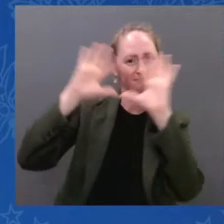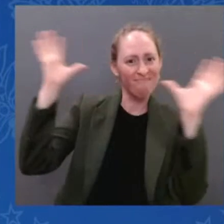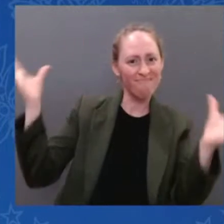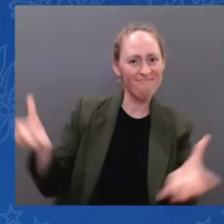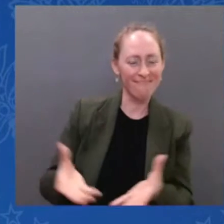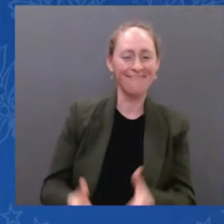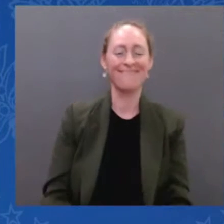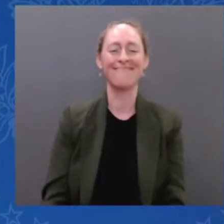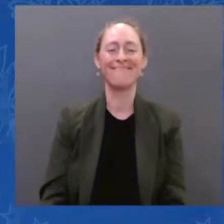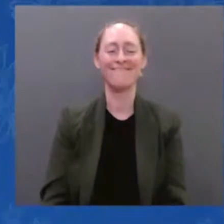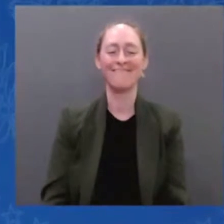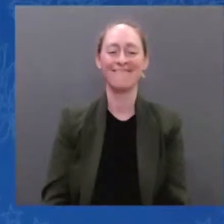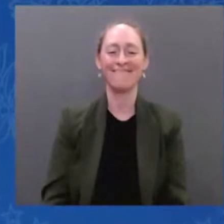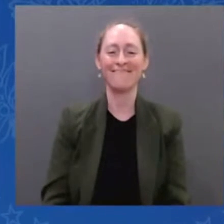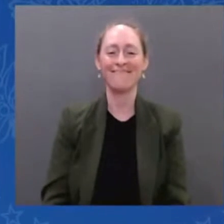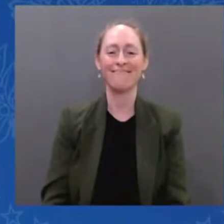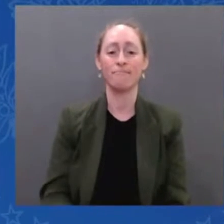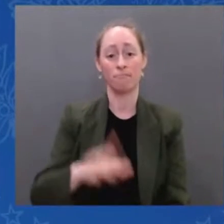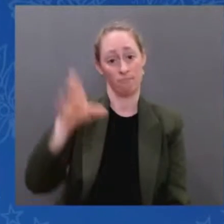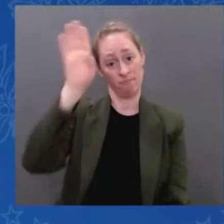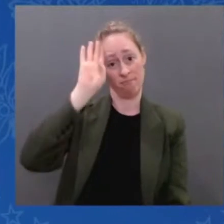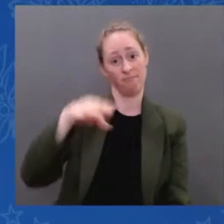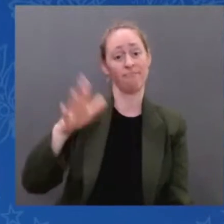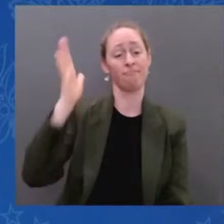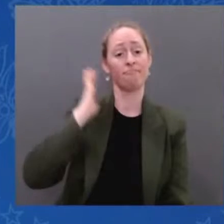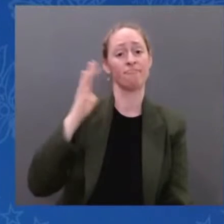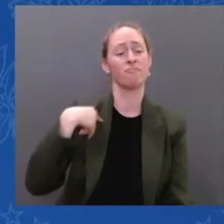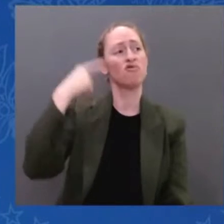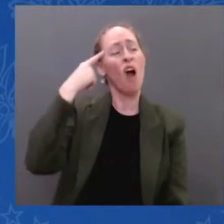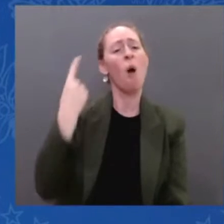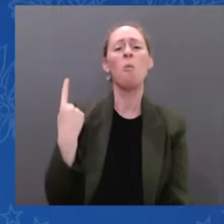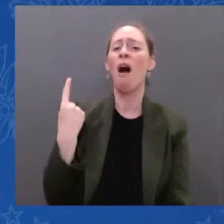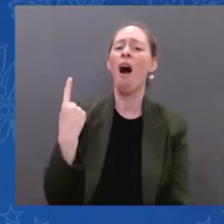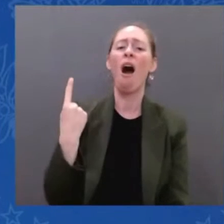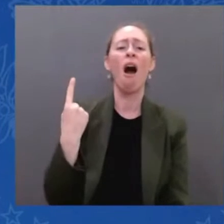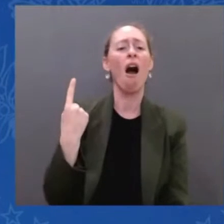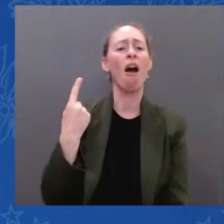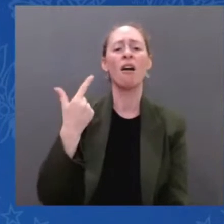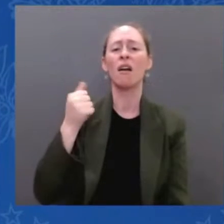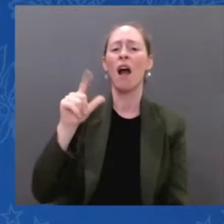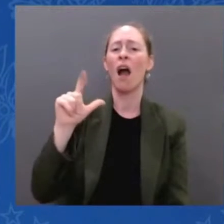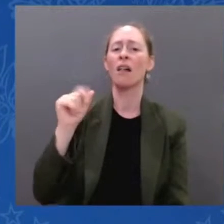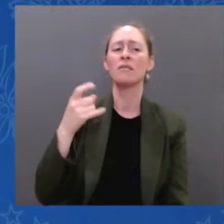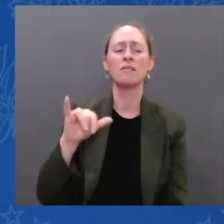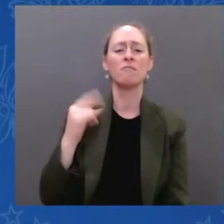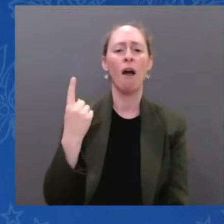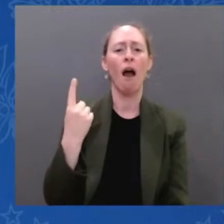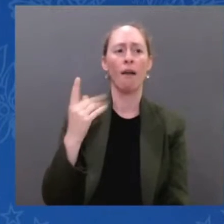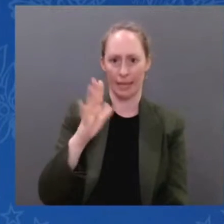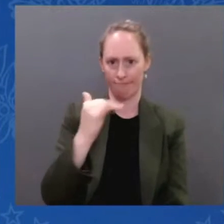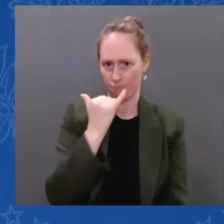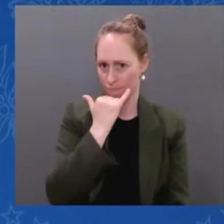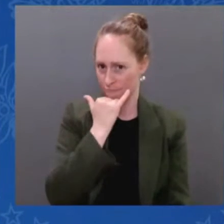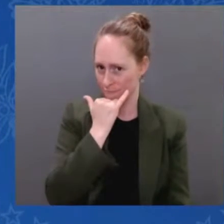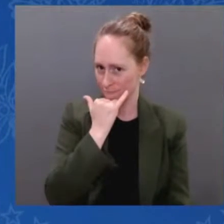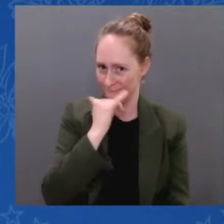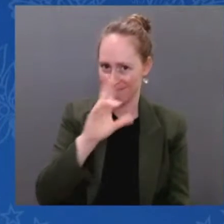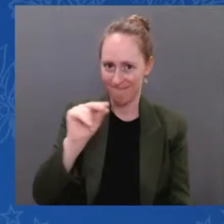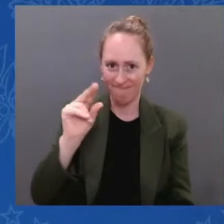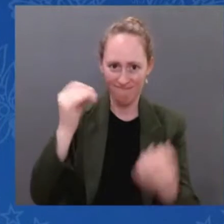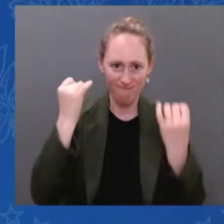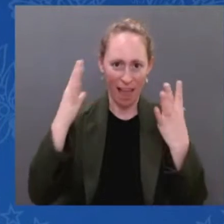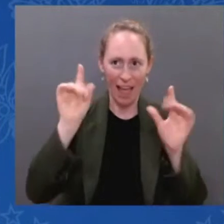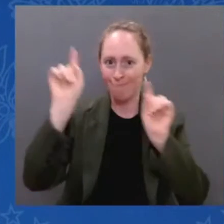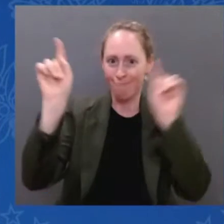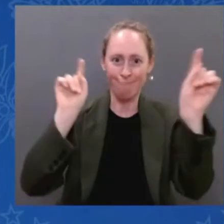Now, the number is unlimited. And in our galaxy, we have billions of stars or